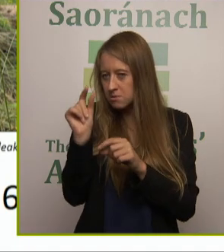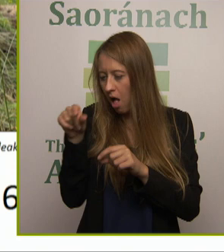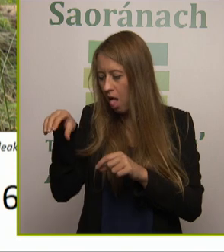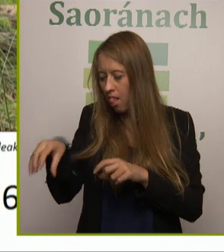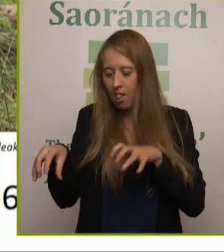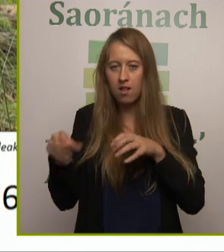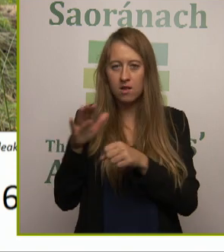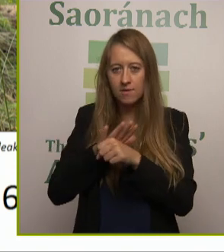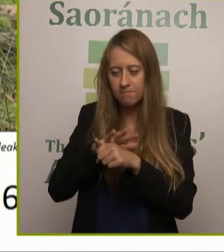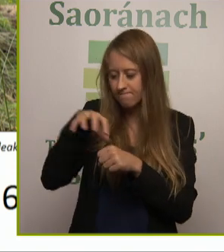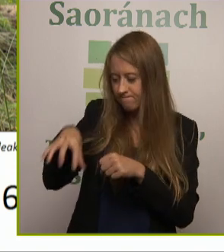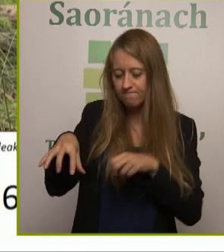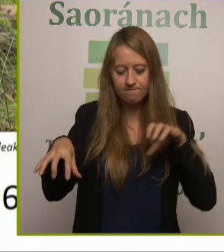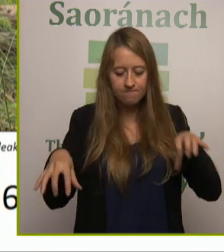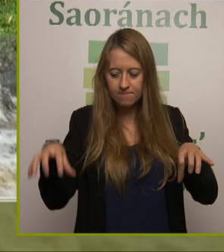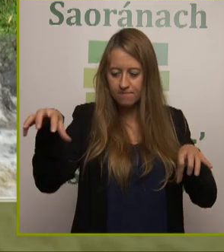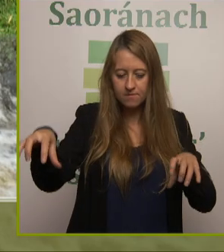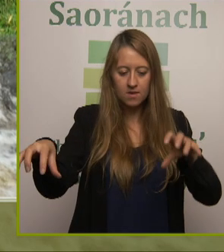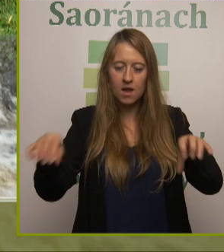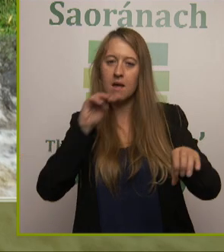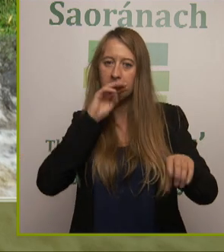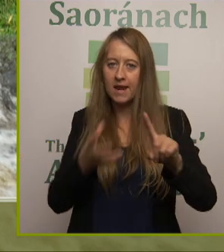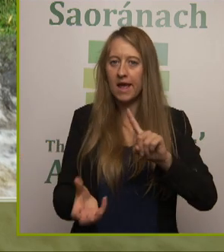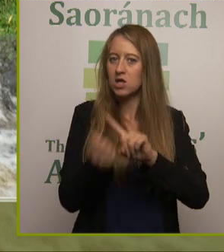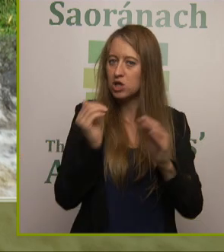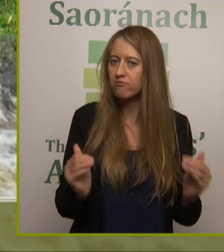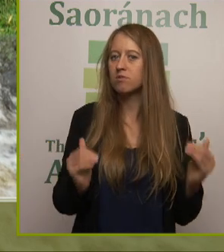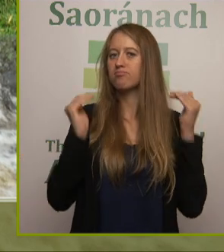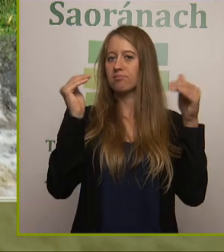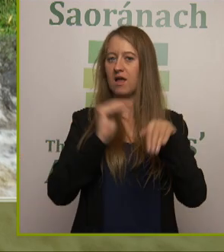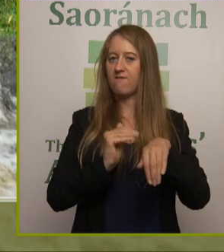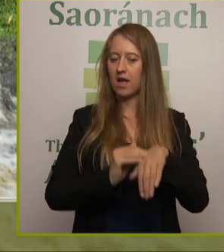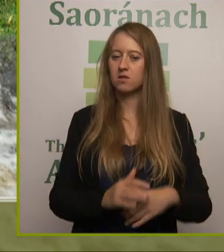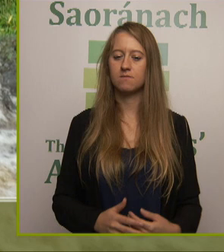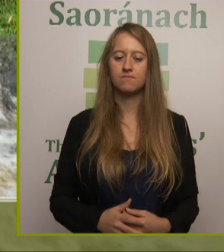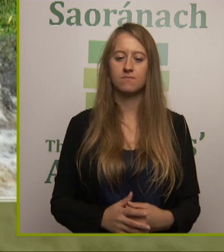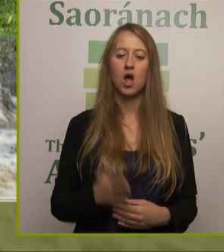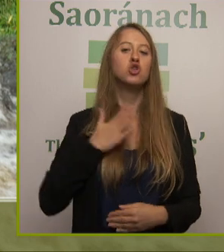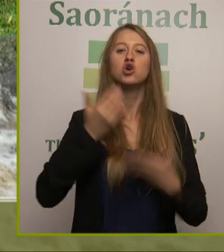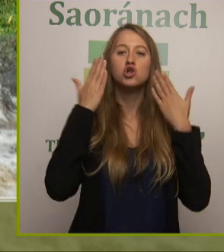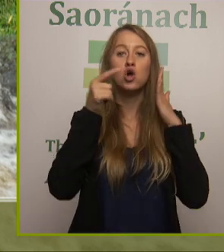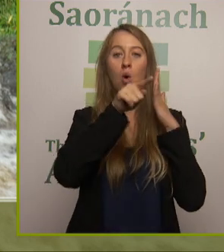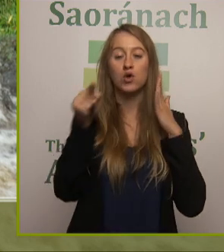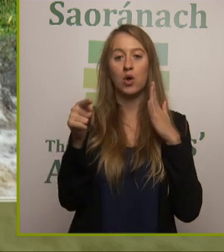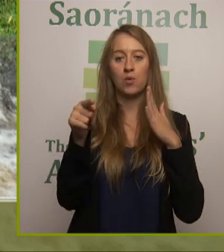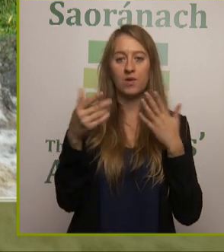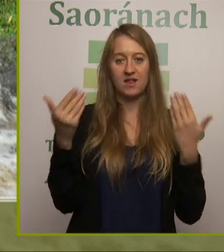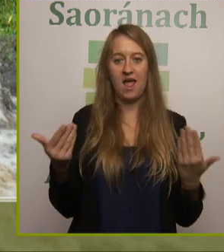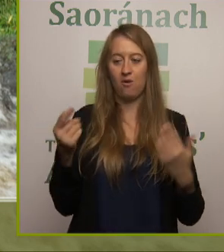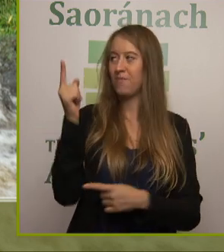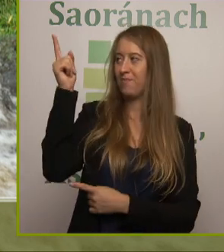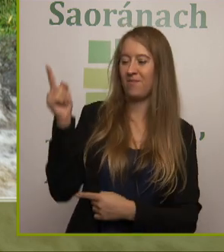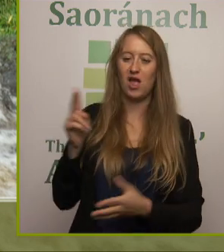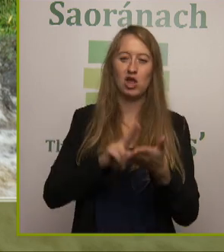effect within that space. So, and just to show you what one looks like when it's partially in